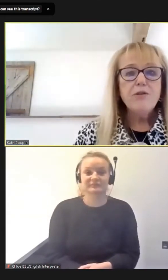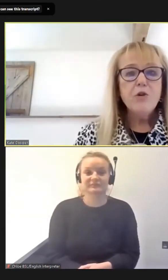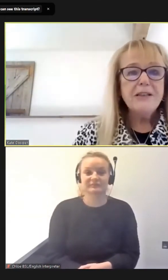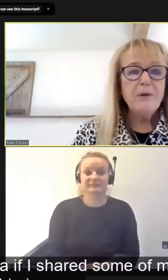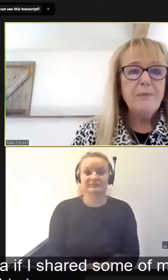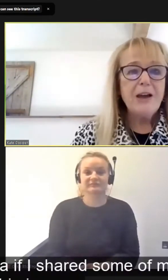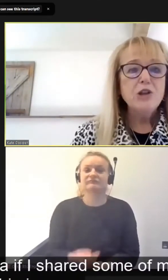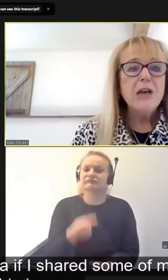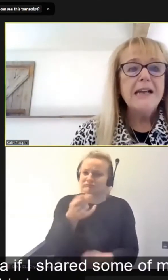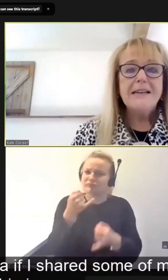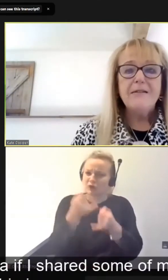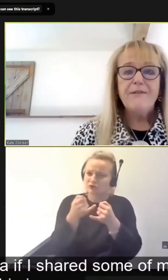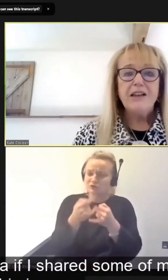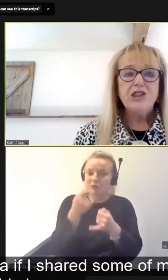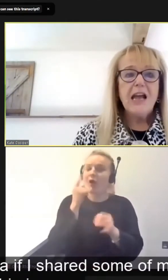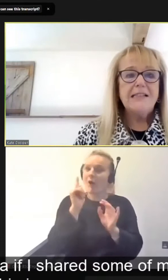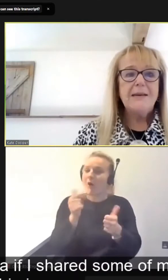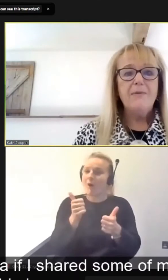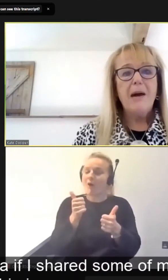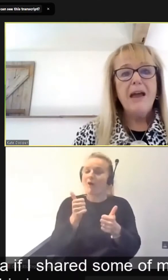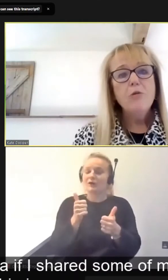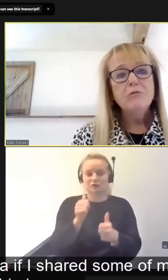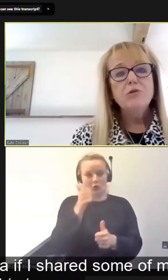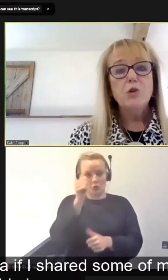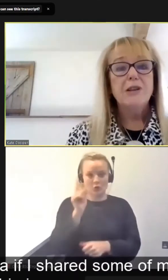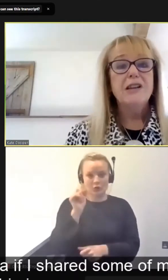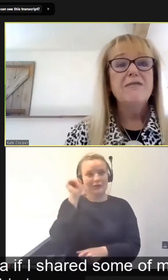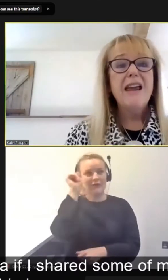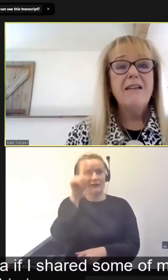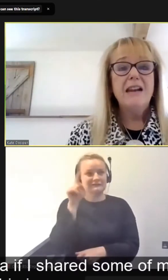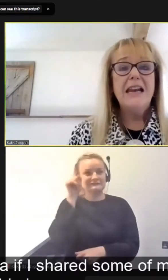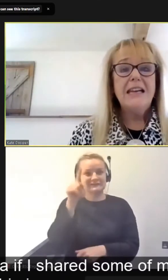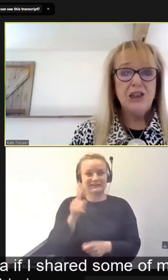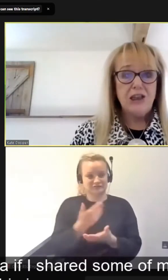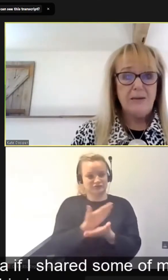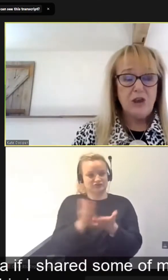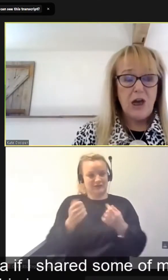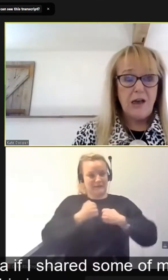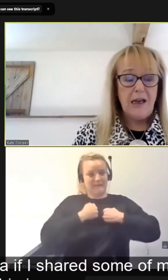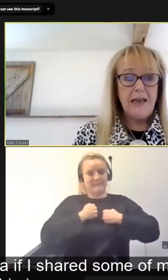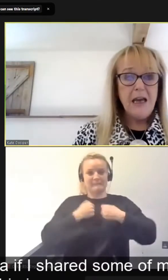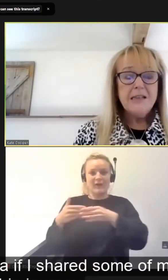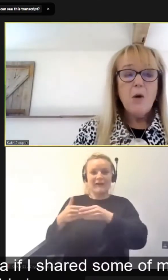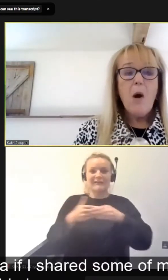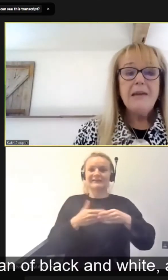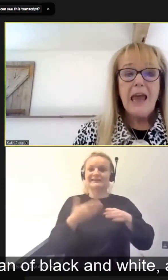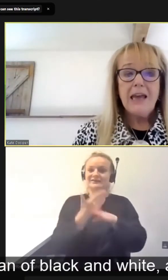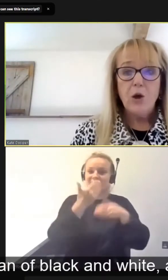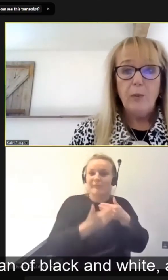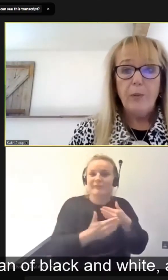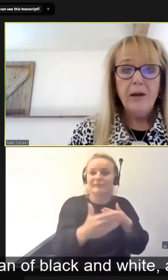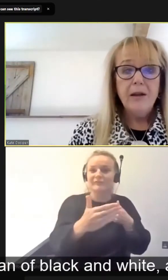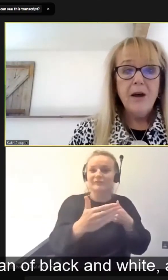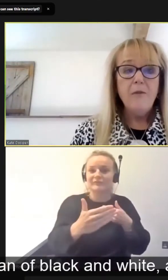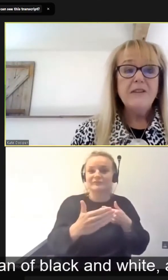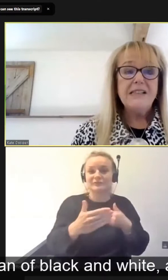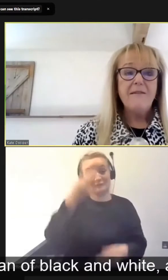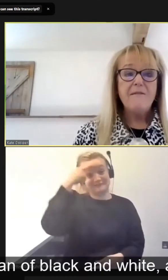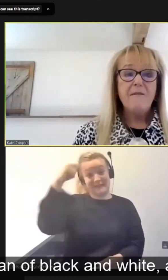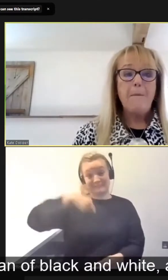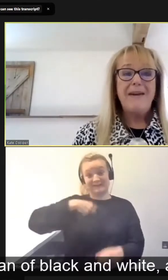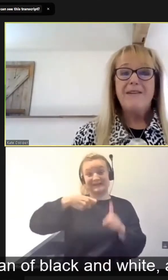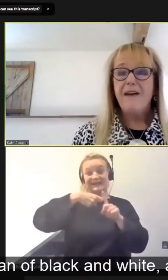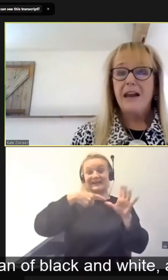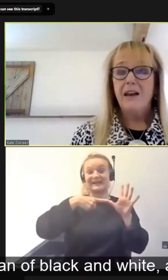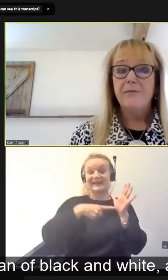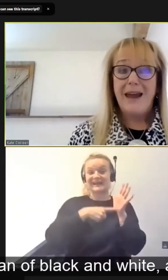Stuart thought it would be a good idea if I shared some of my own sort of career and leadership journey. So I'm Kate Cooper, obviously